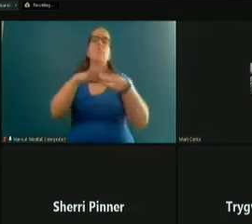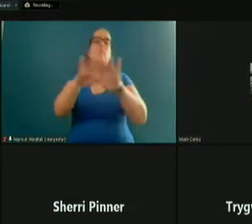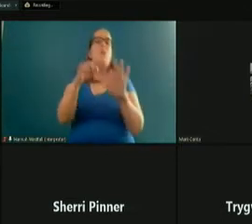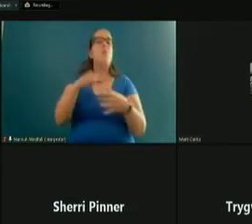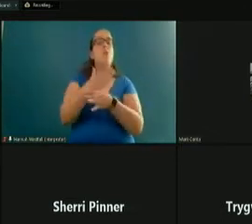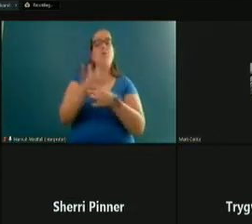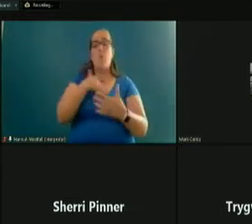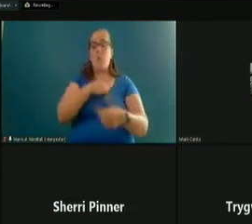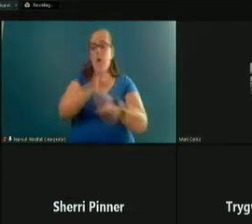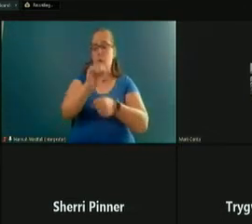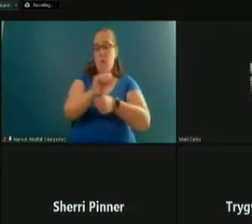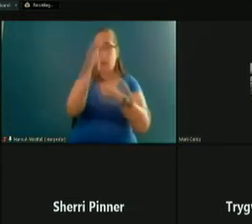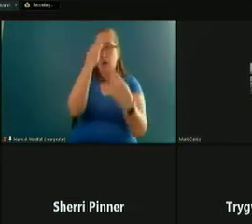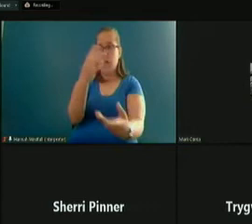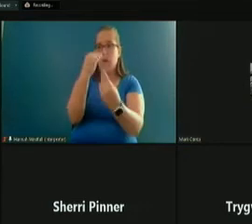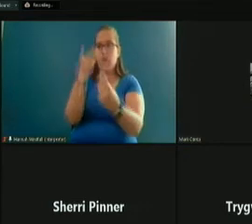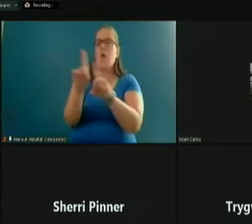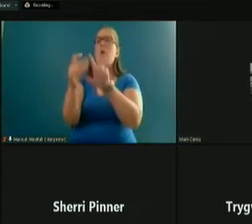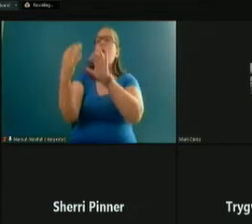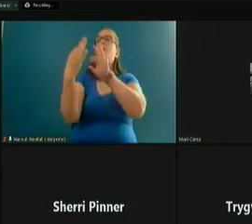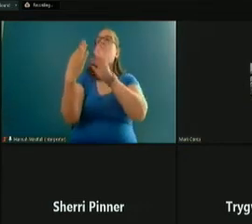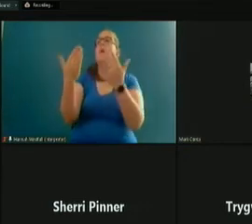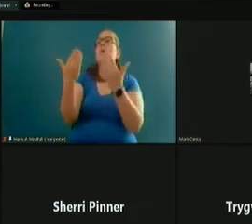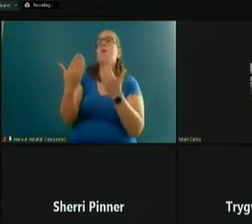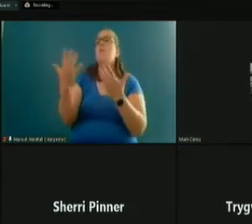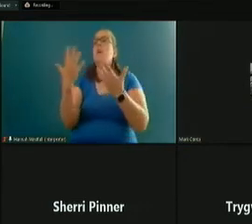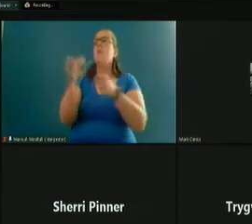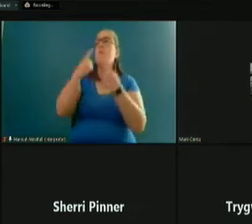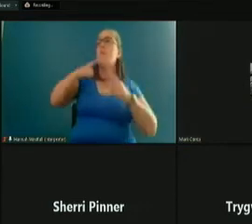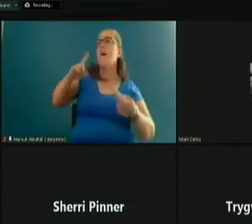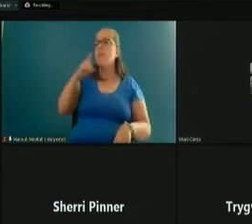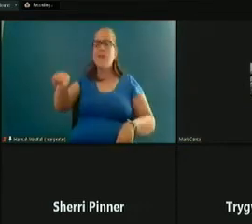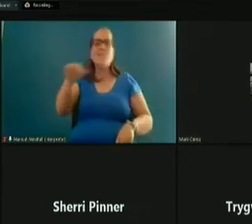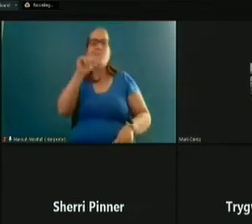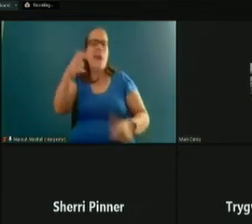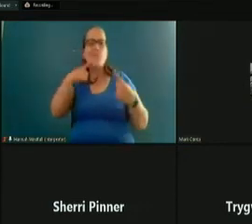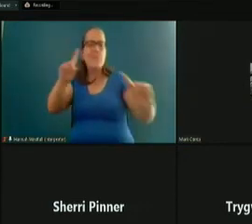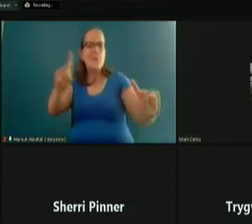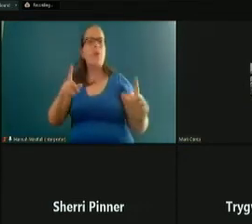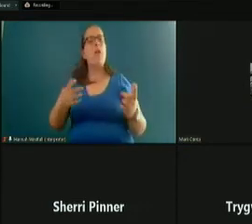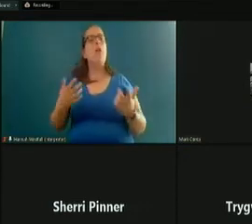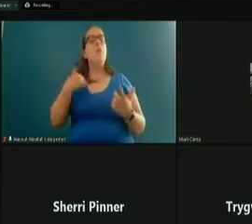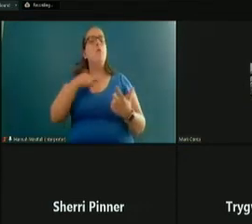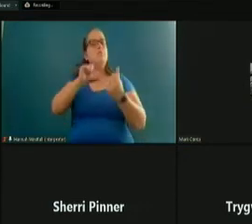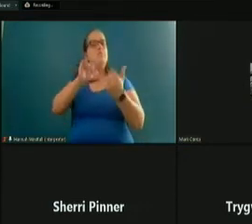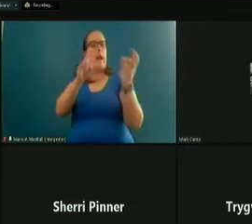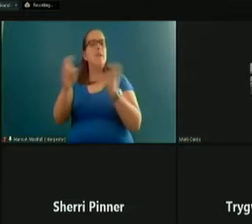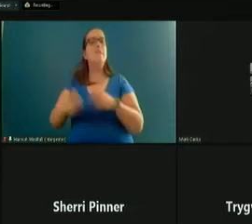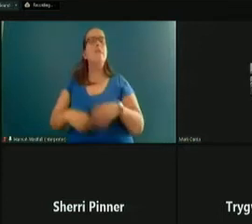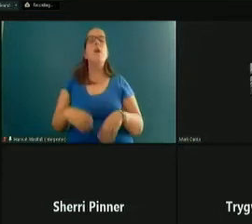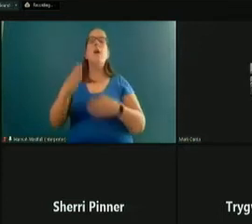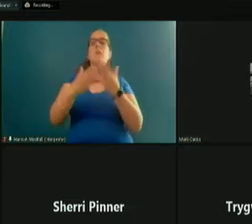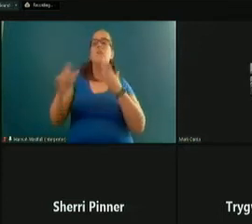feedback from those organizations on what's working well and what's not, so we can address those issues. A couple of those, some of those